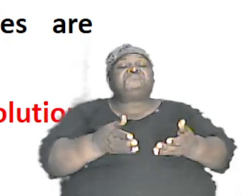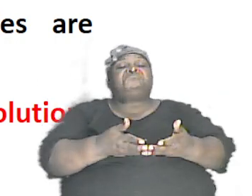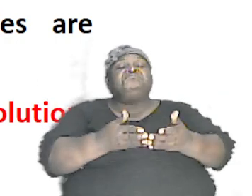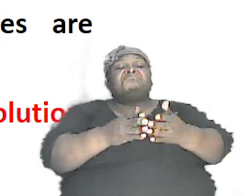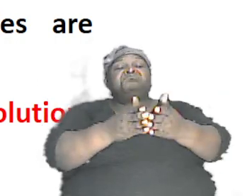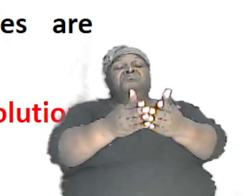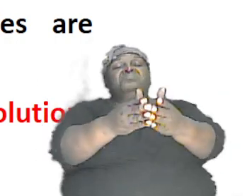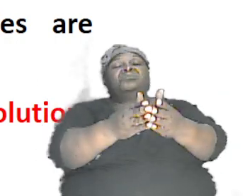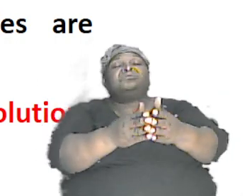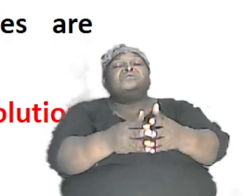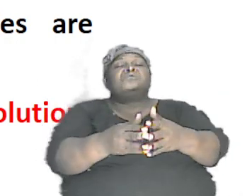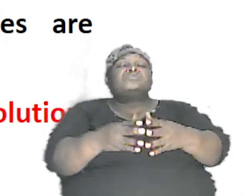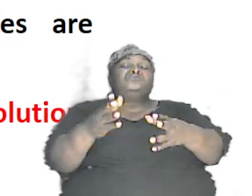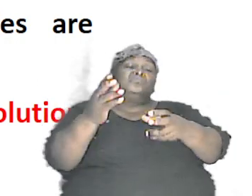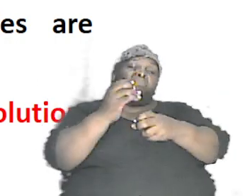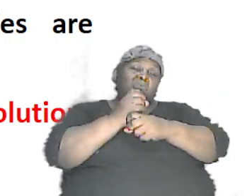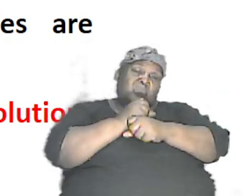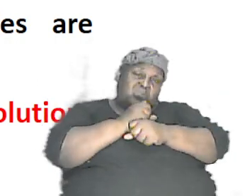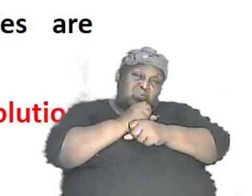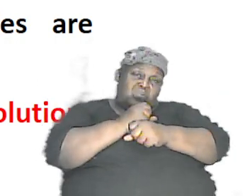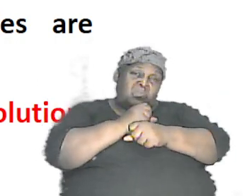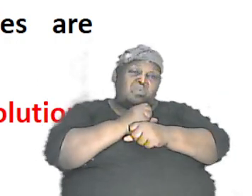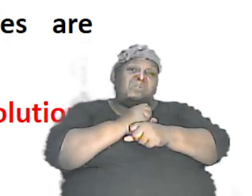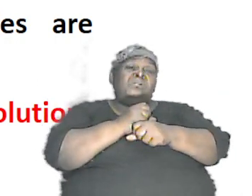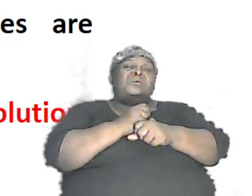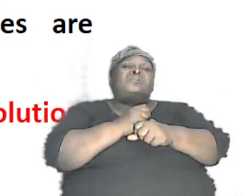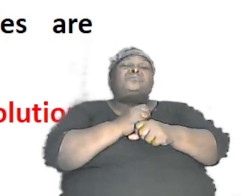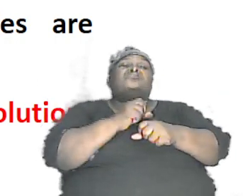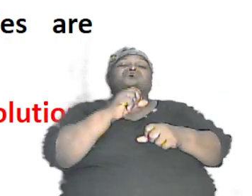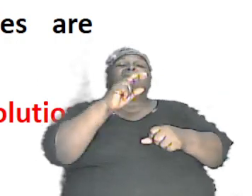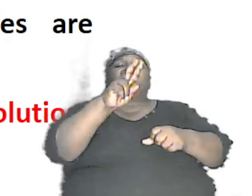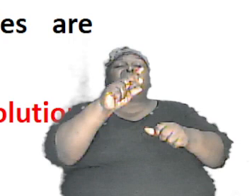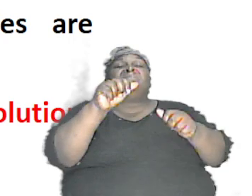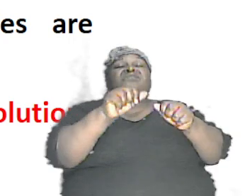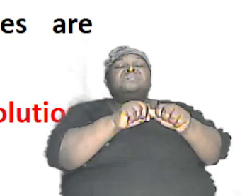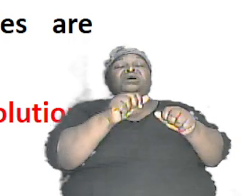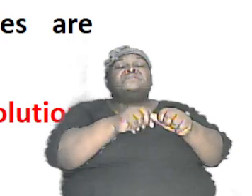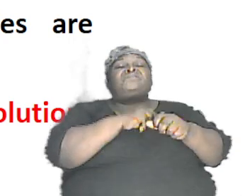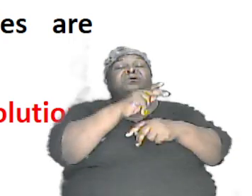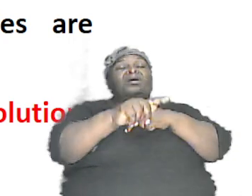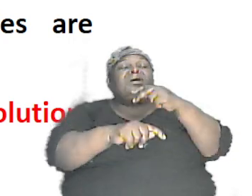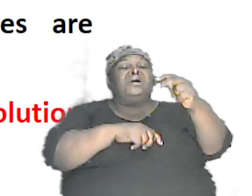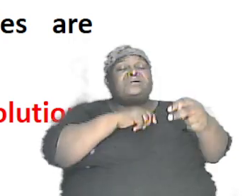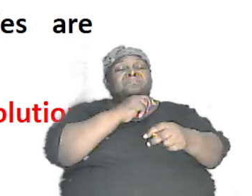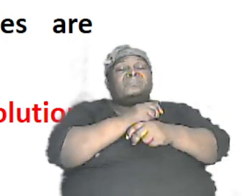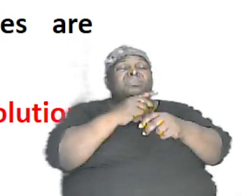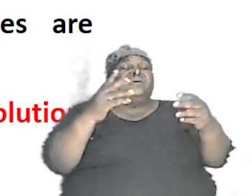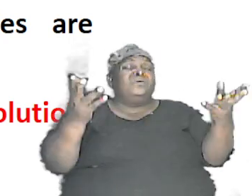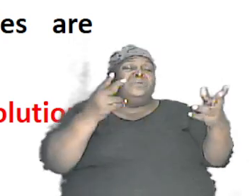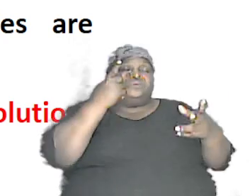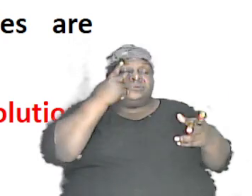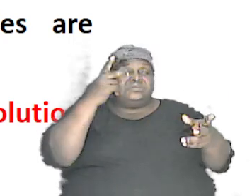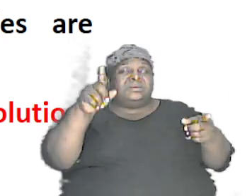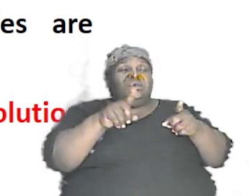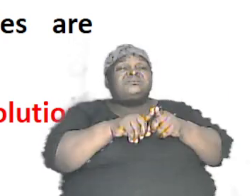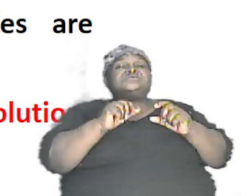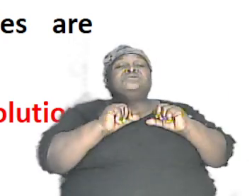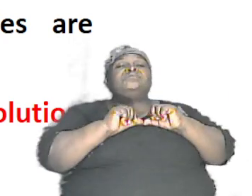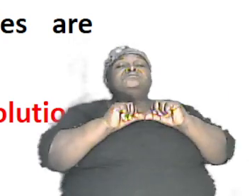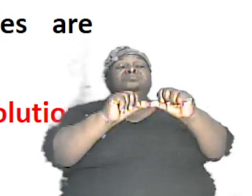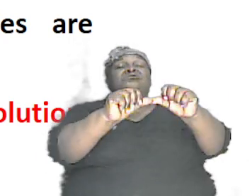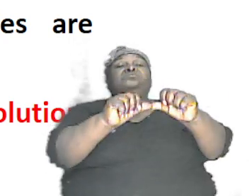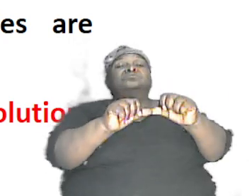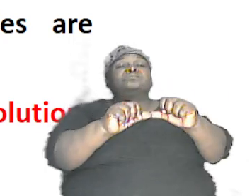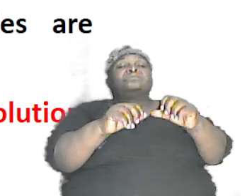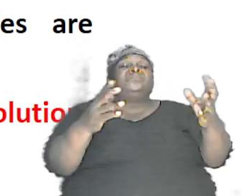to house two of every kind and what we will see as we go further now what we are seeing today